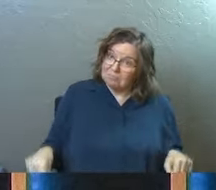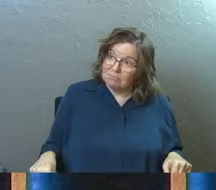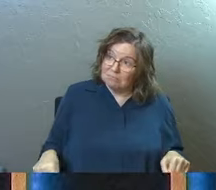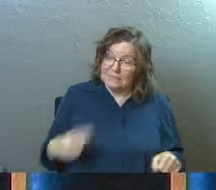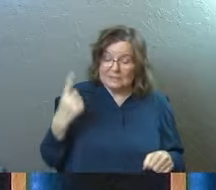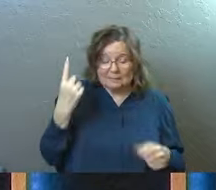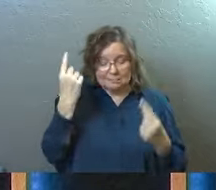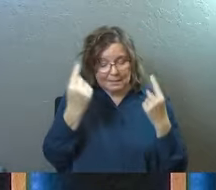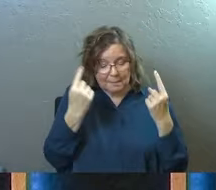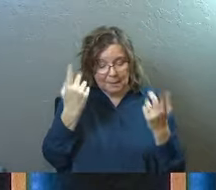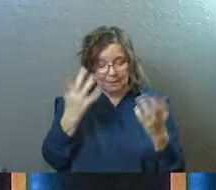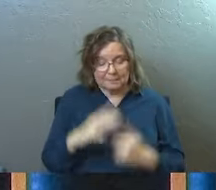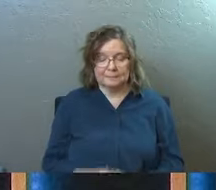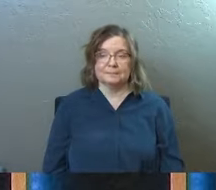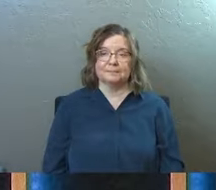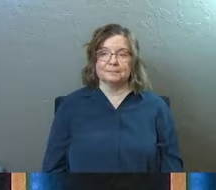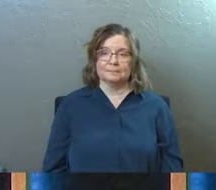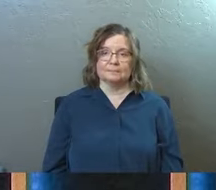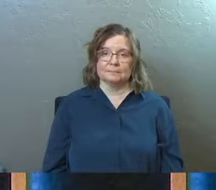Just something to think about.